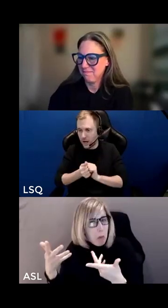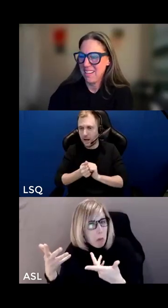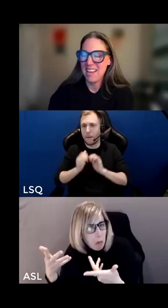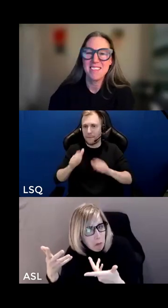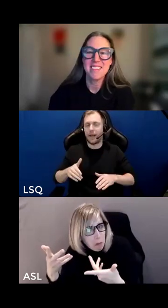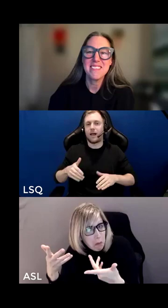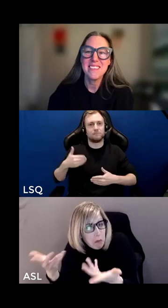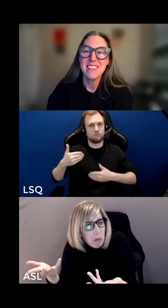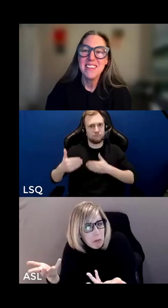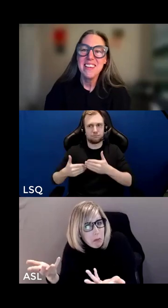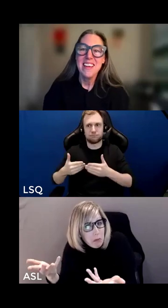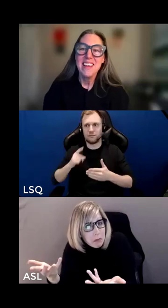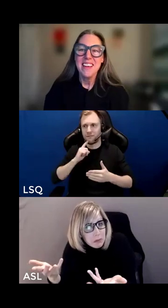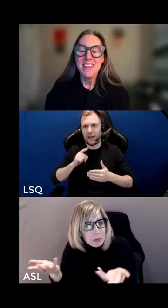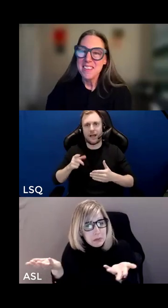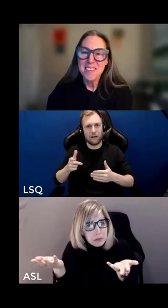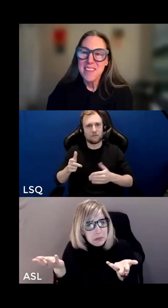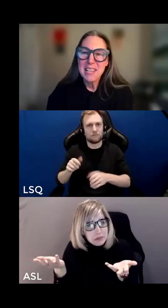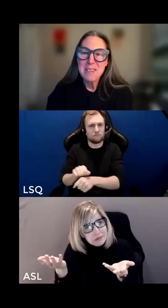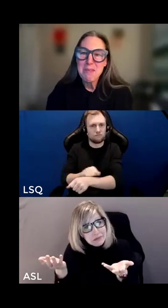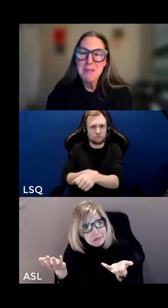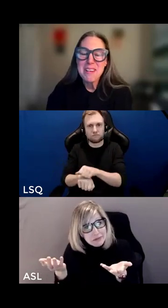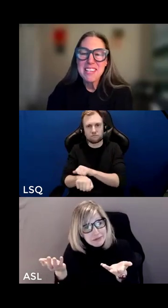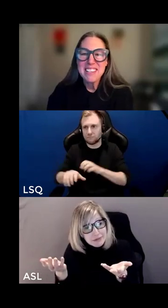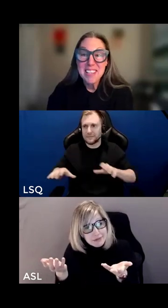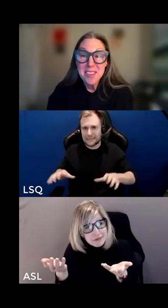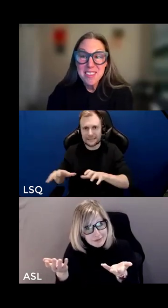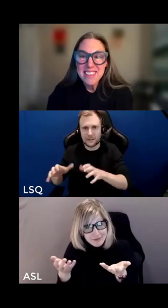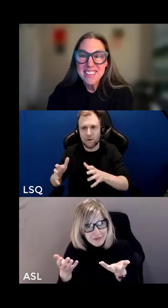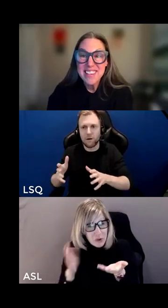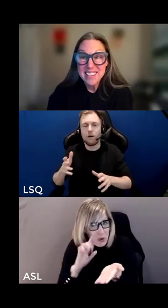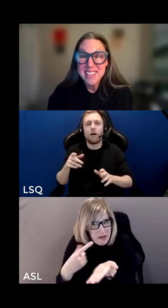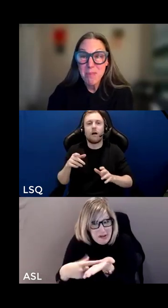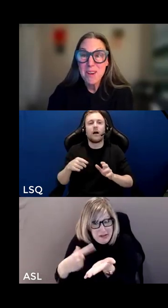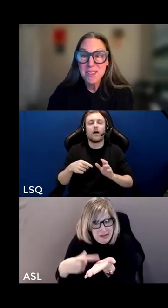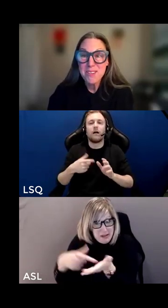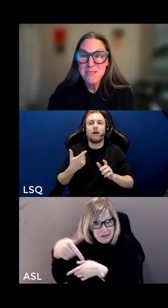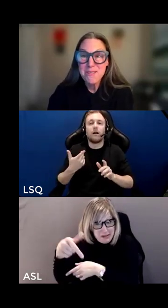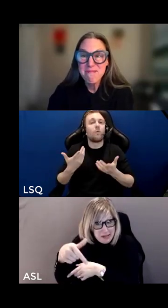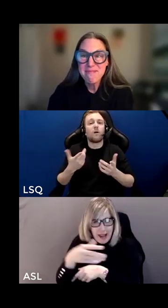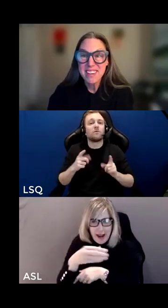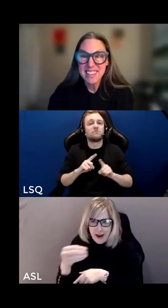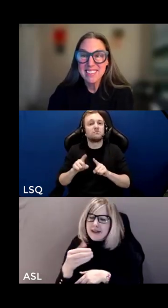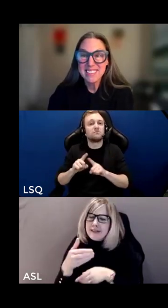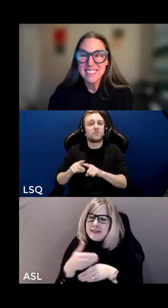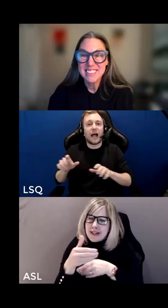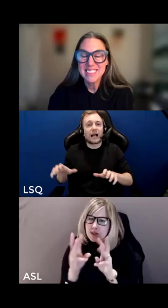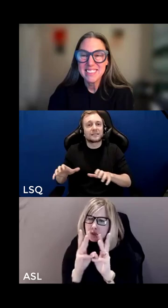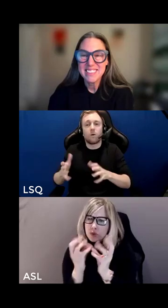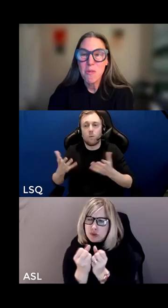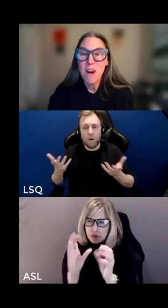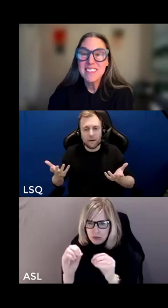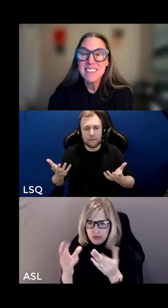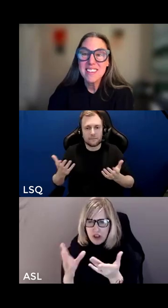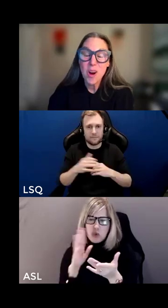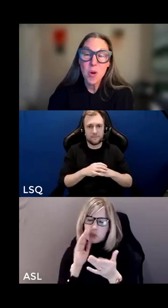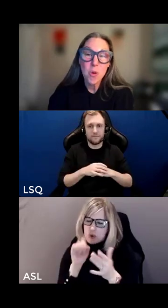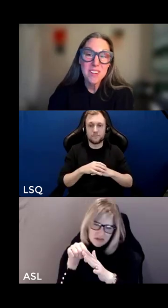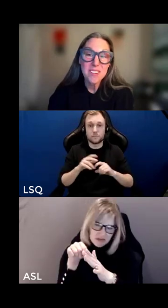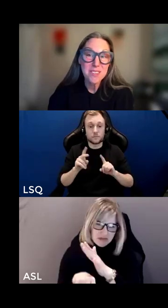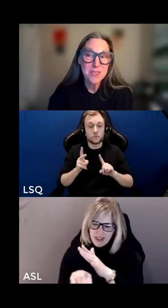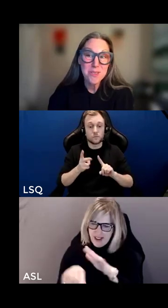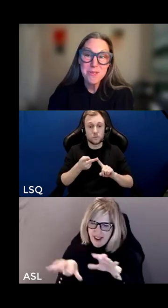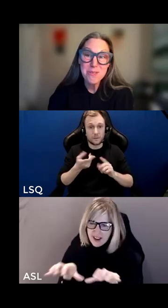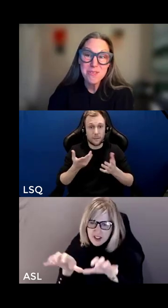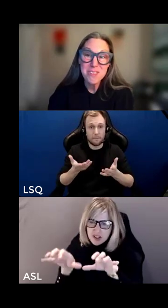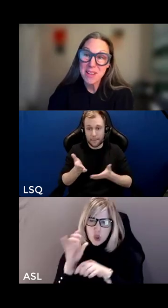hmm yes that's exactly where we're going in this session and in part two what is our